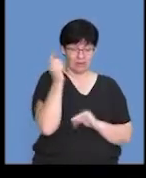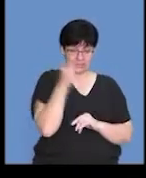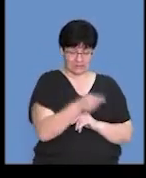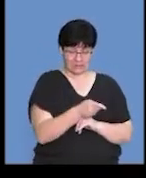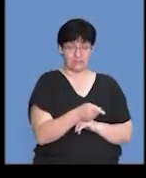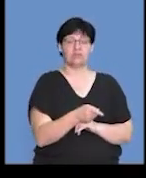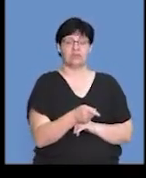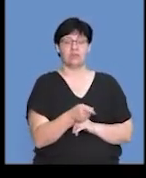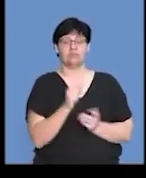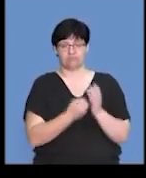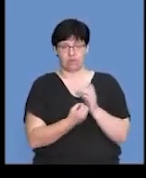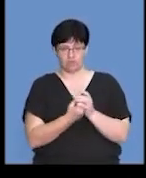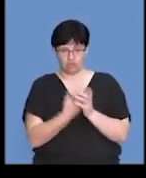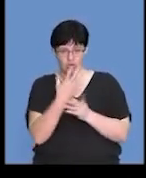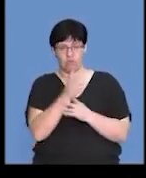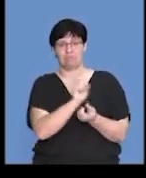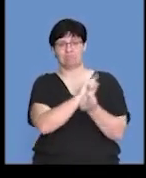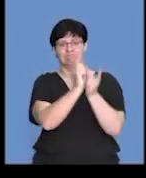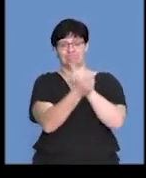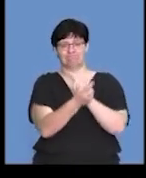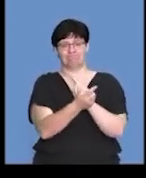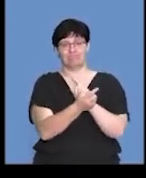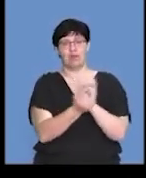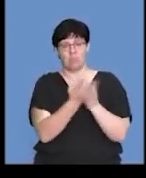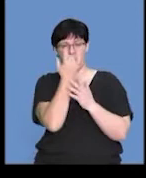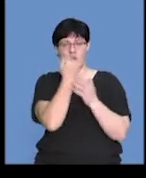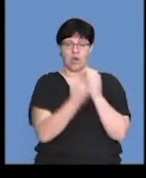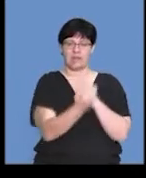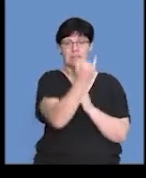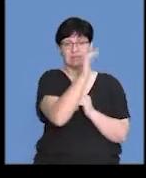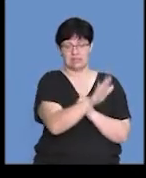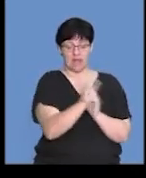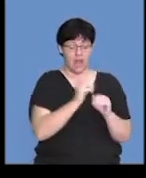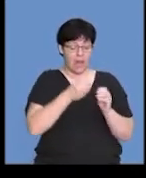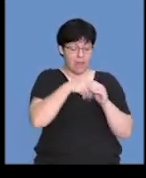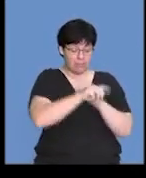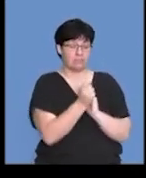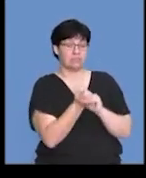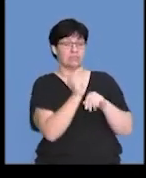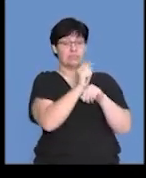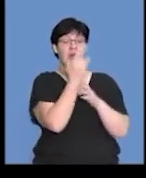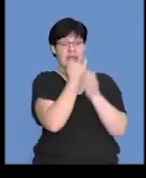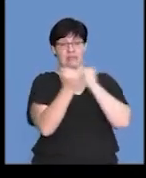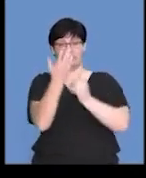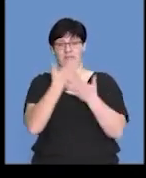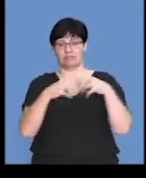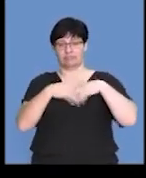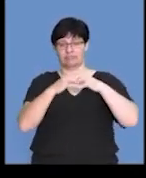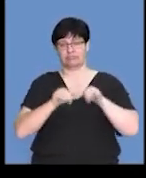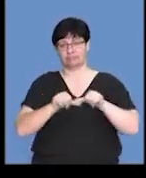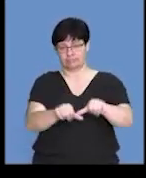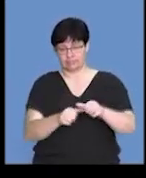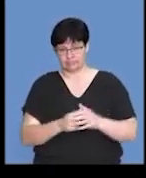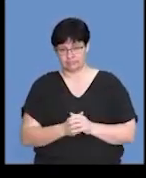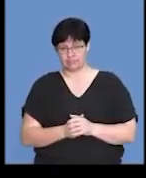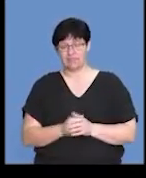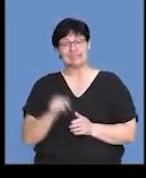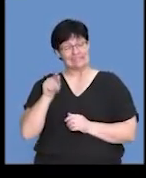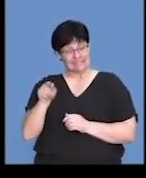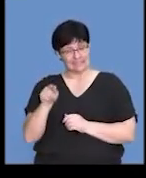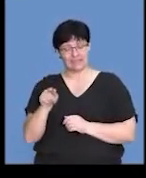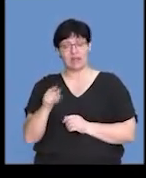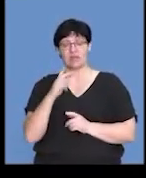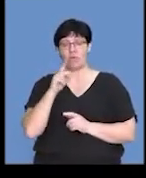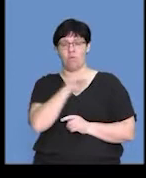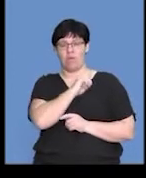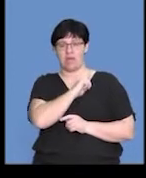embryo to grow and become significantly developed so that soon after hatching they can be independent. And that's essentially the